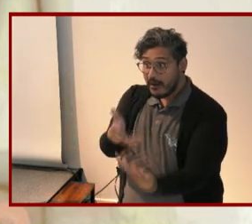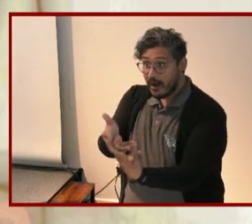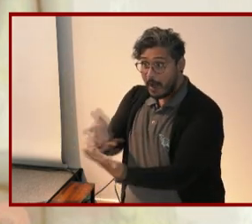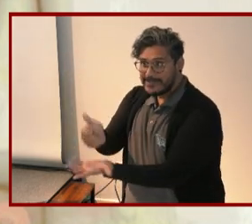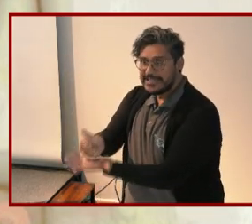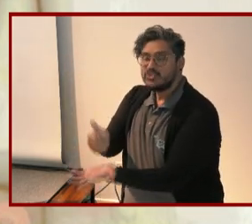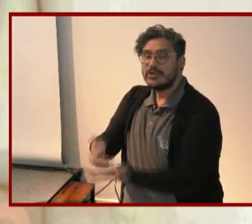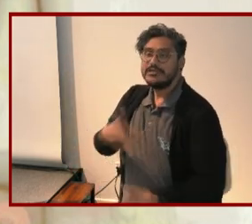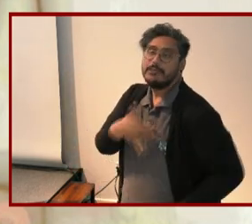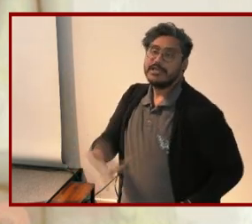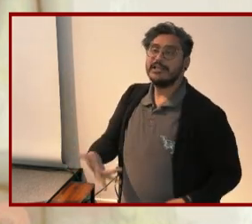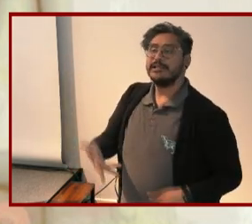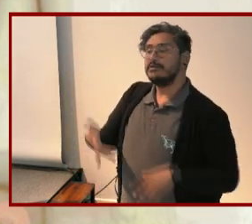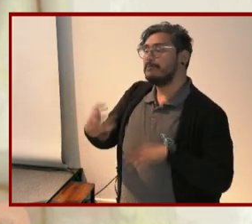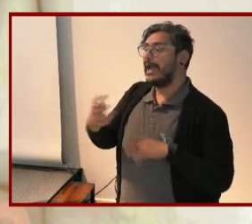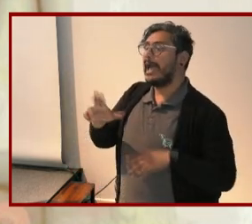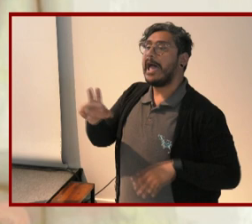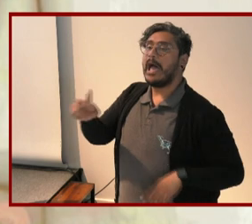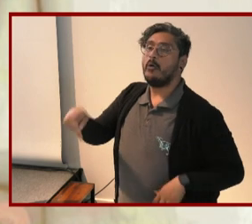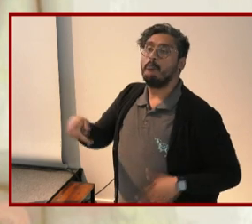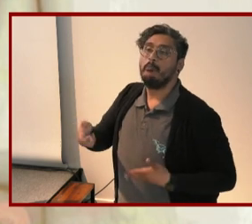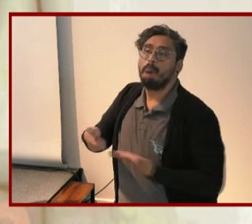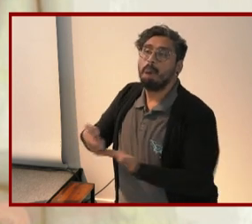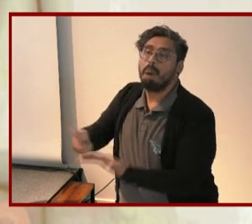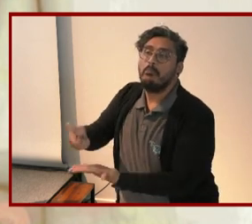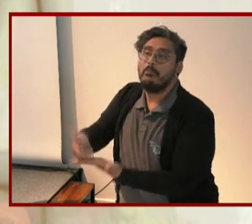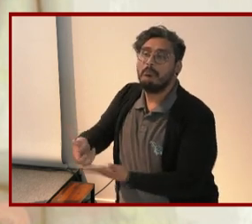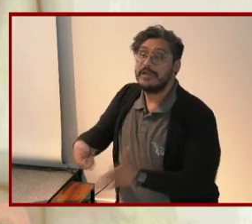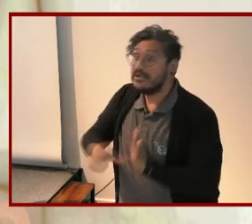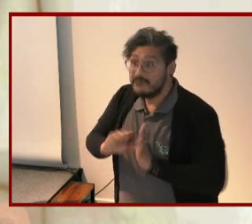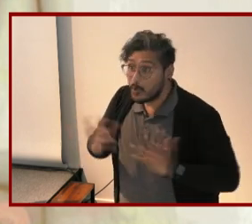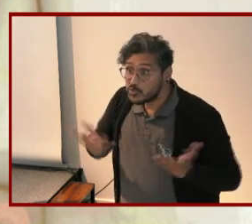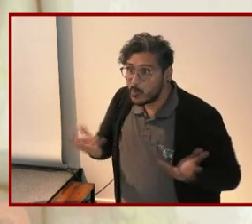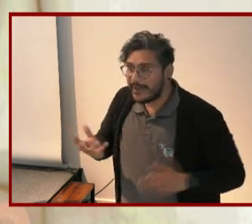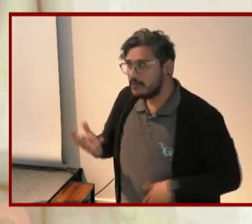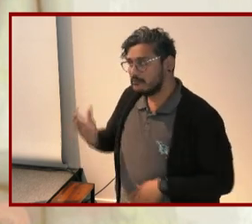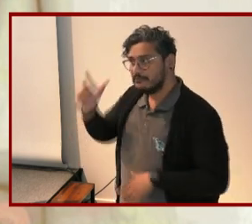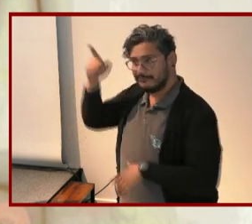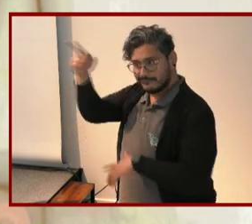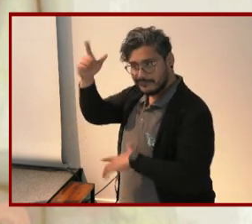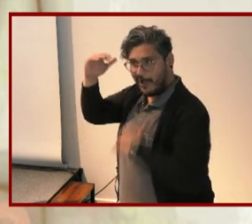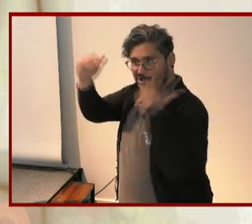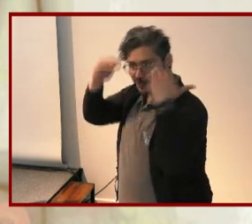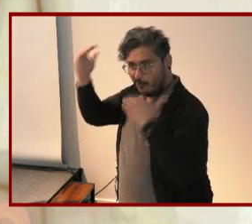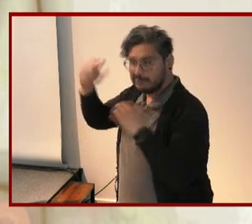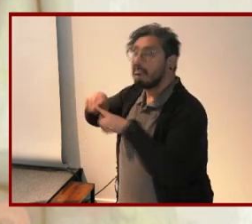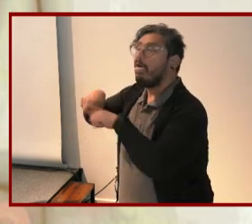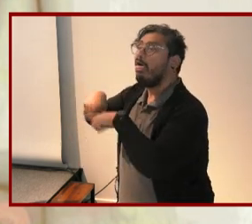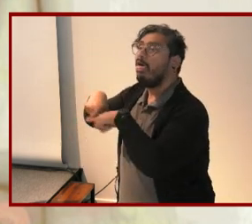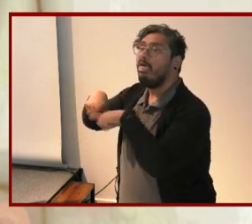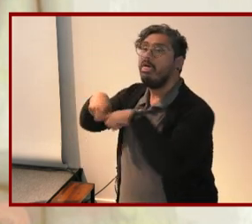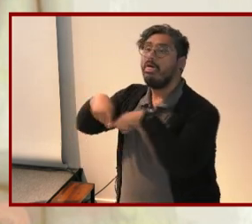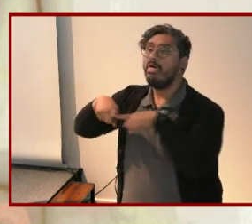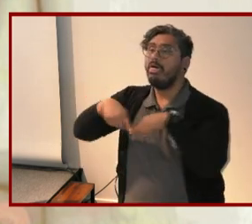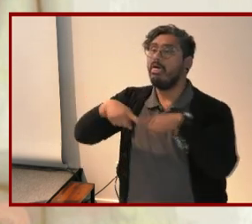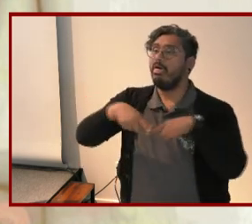-unquote helping tools reinforcing the idea that disabled adults are dependent on others that they always need help